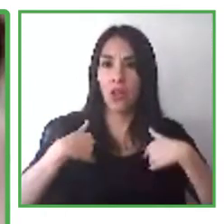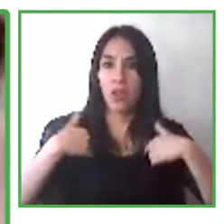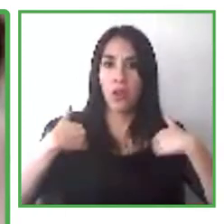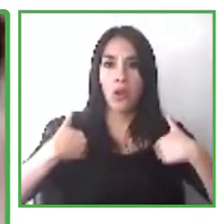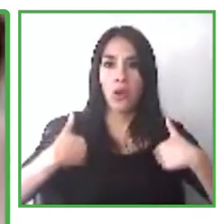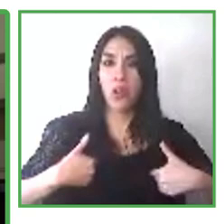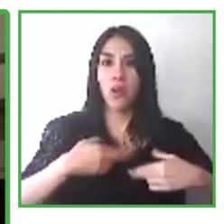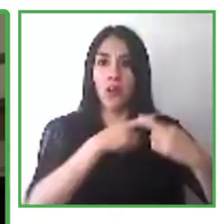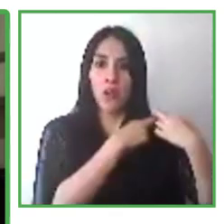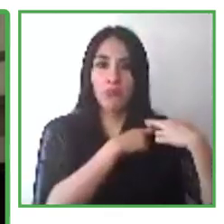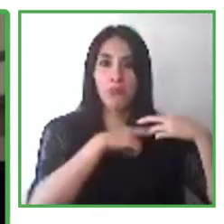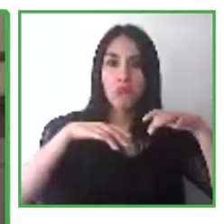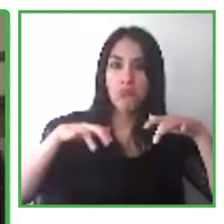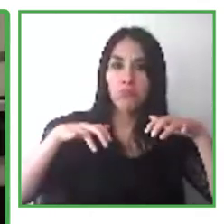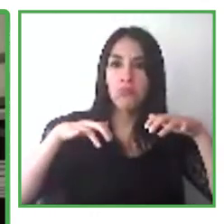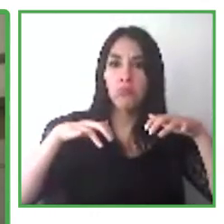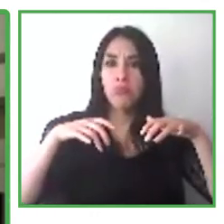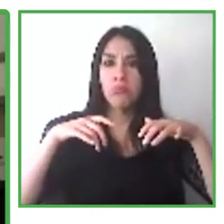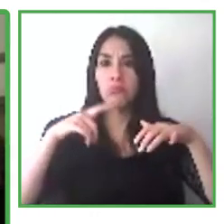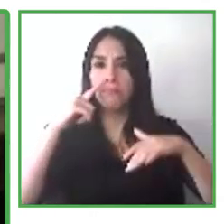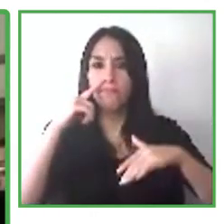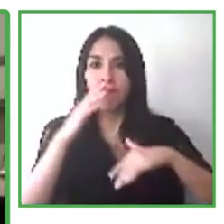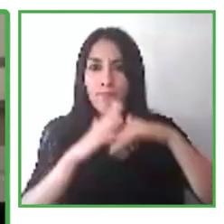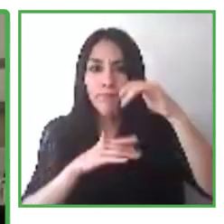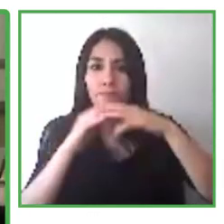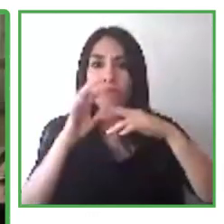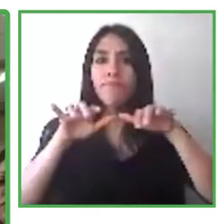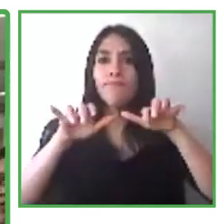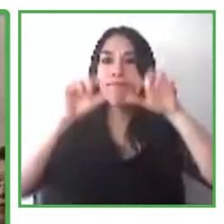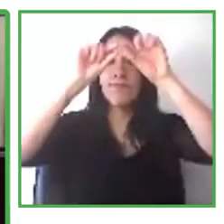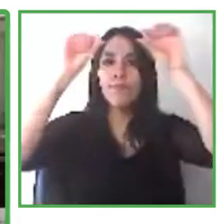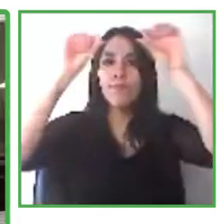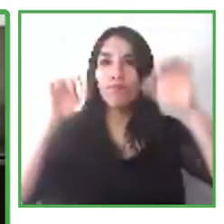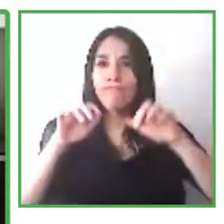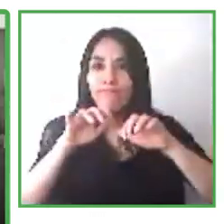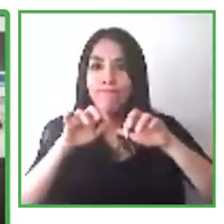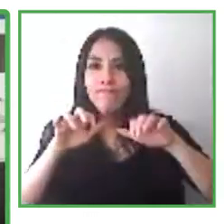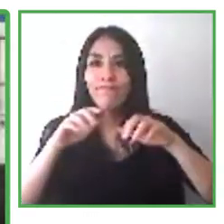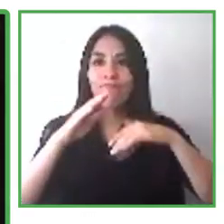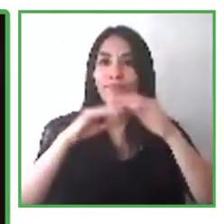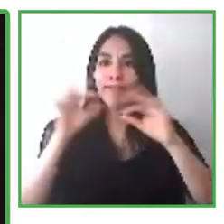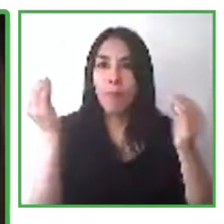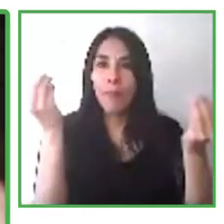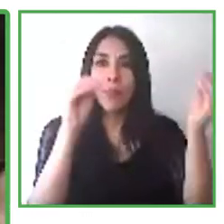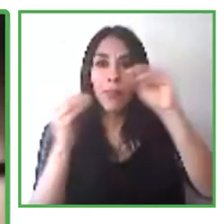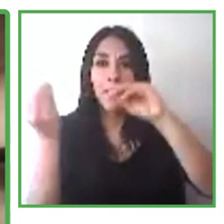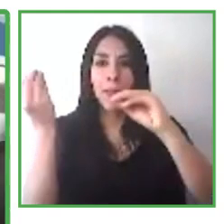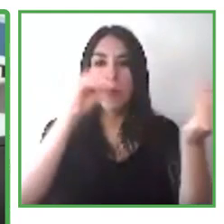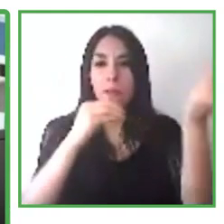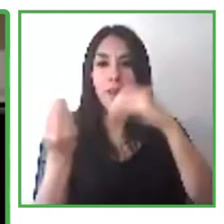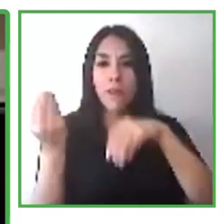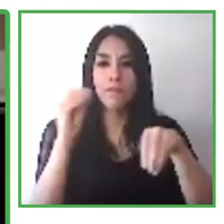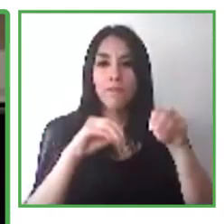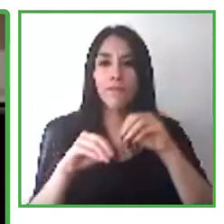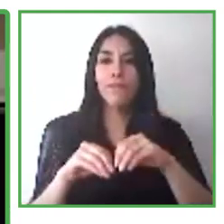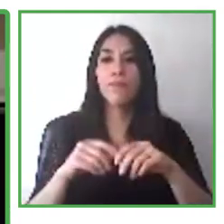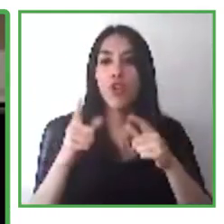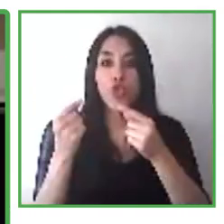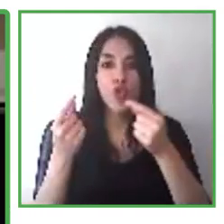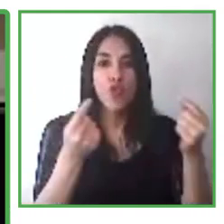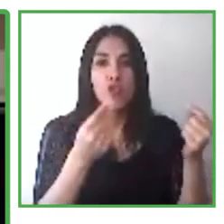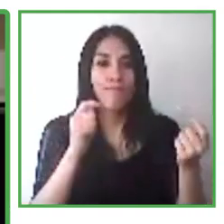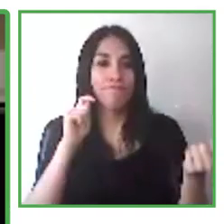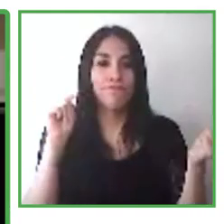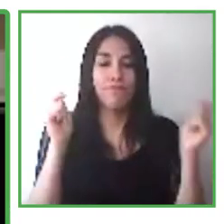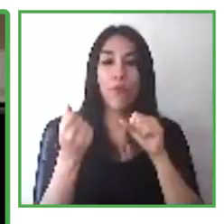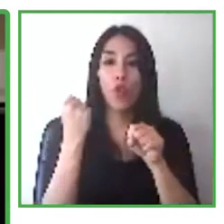I know how to build a web page from scratch. The workshop preparation for the world from